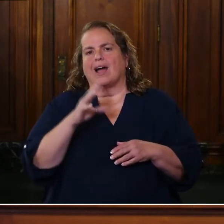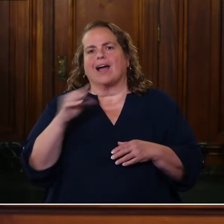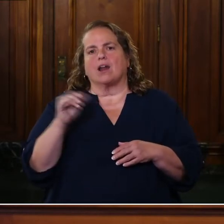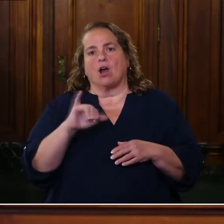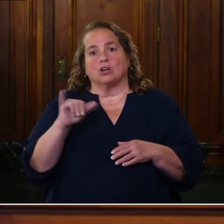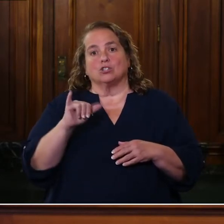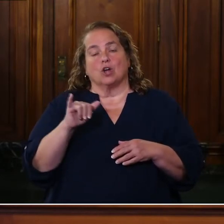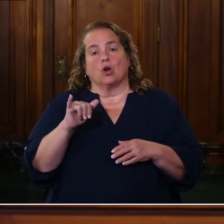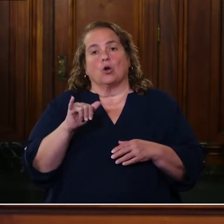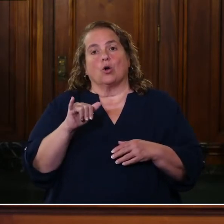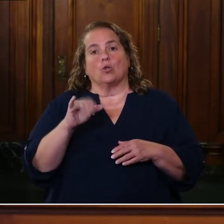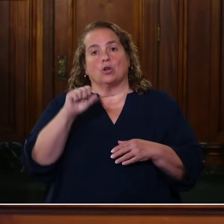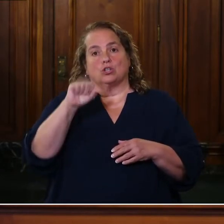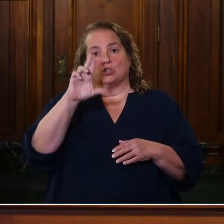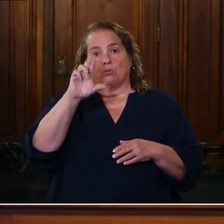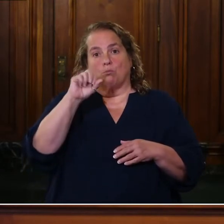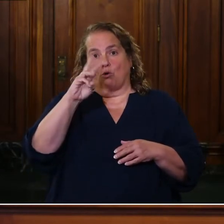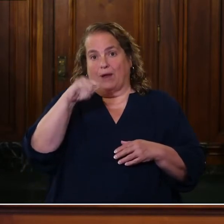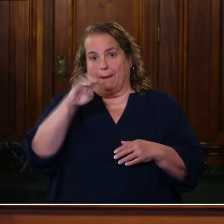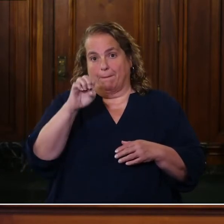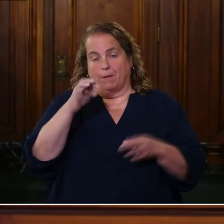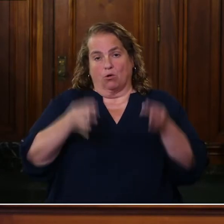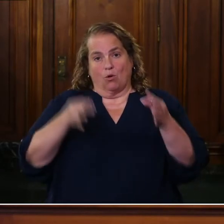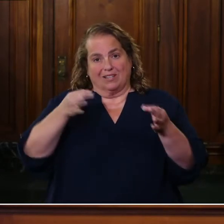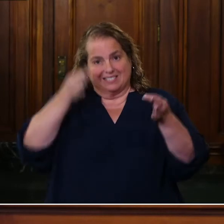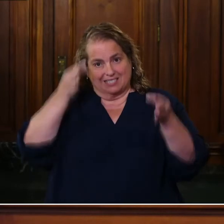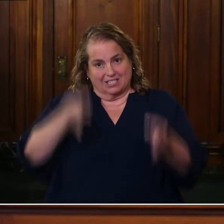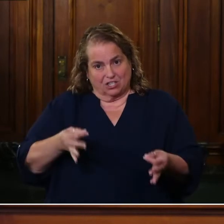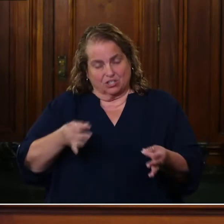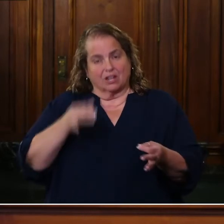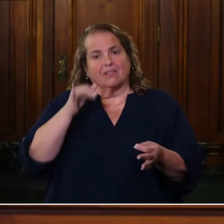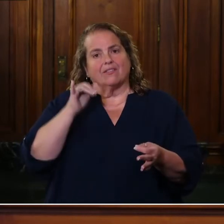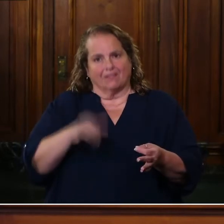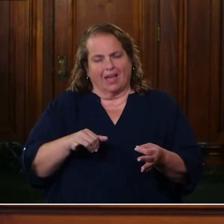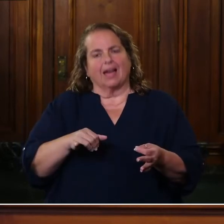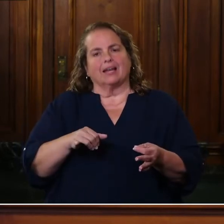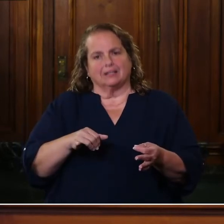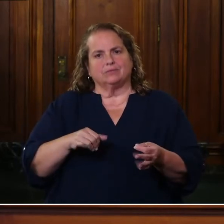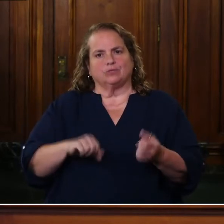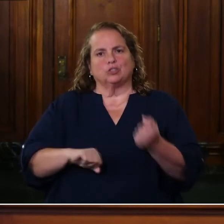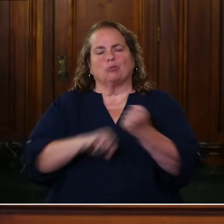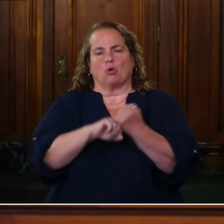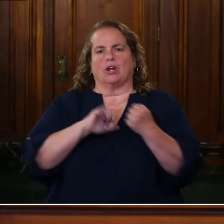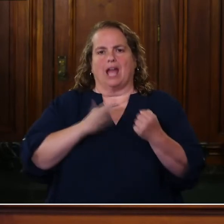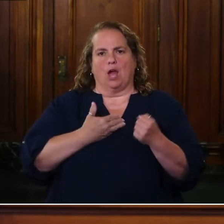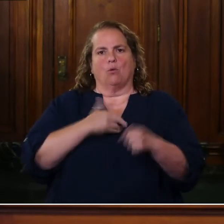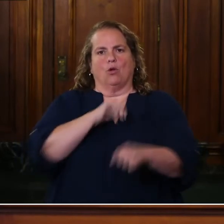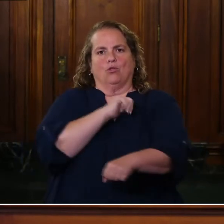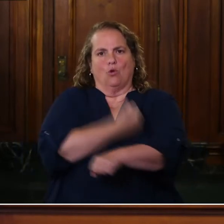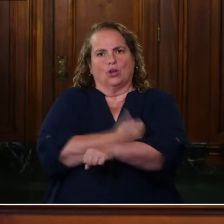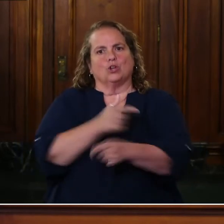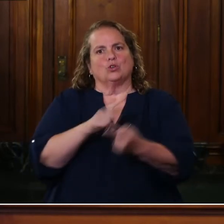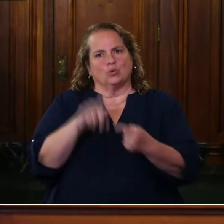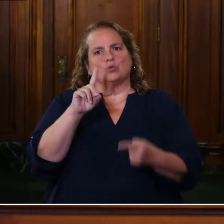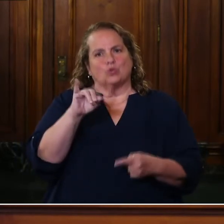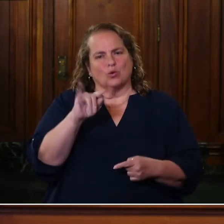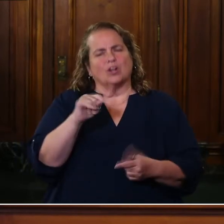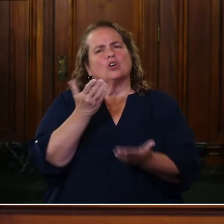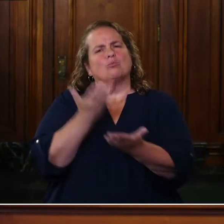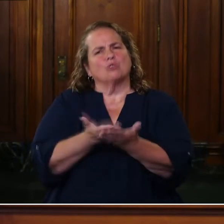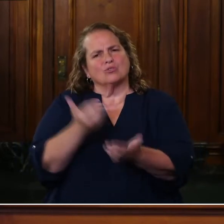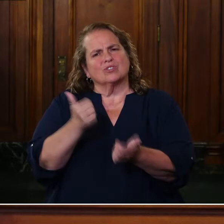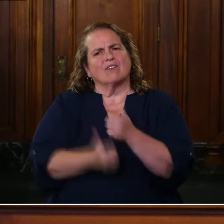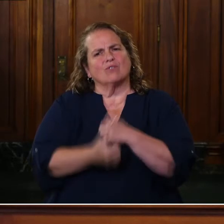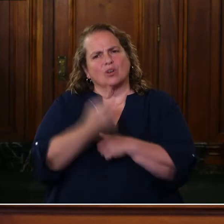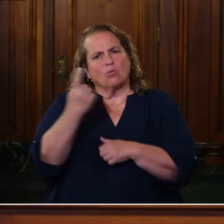the Supreme Court decision that's backed up our authority to do it, I hope just proves to everybody that the